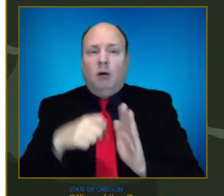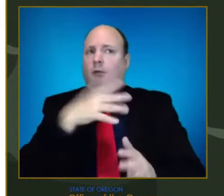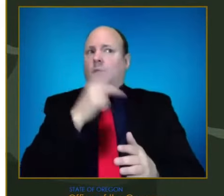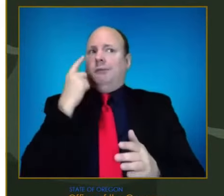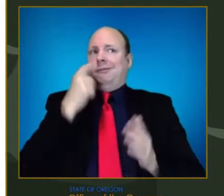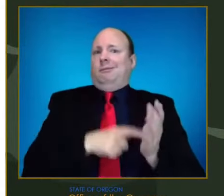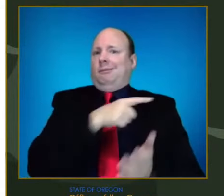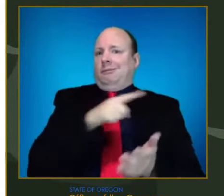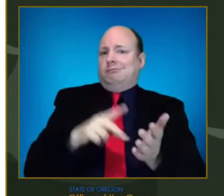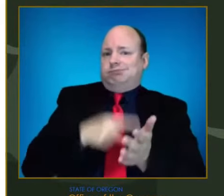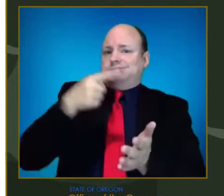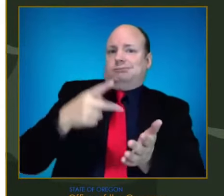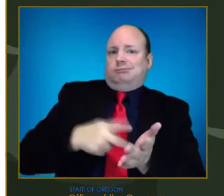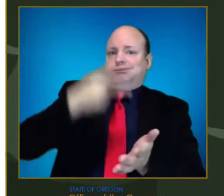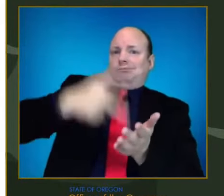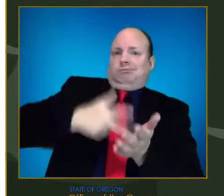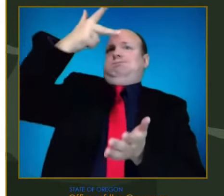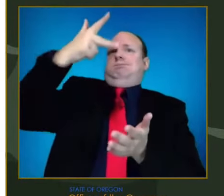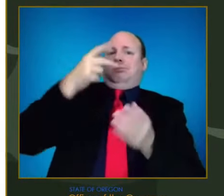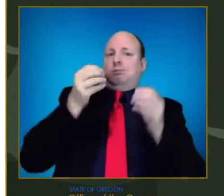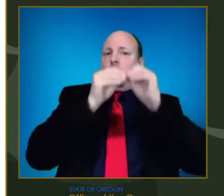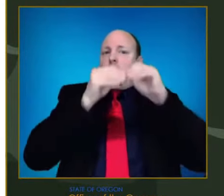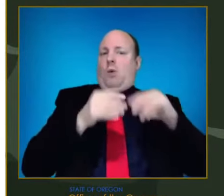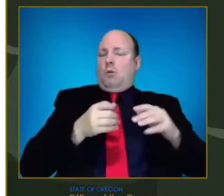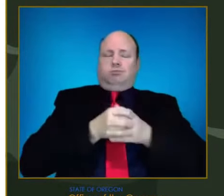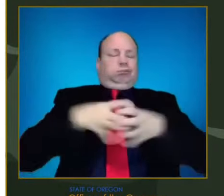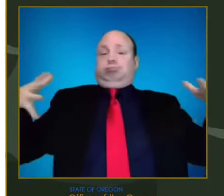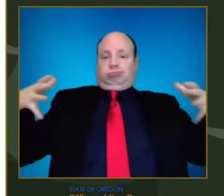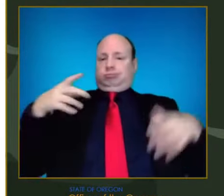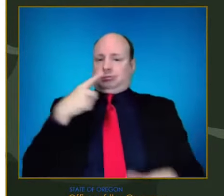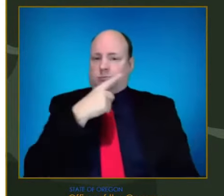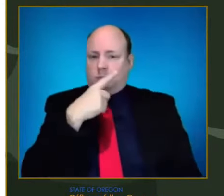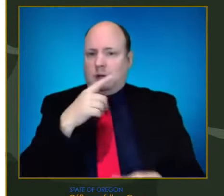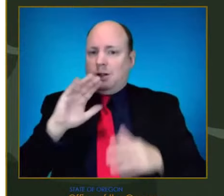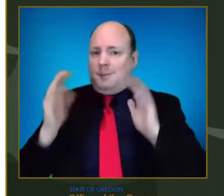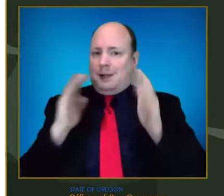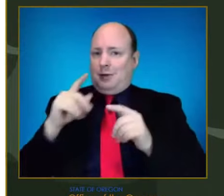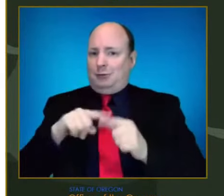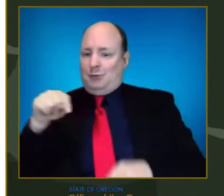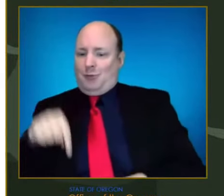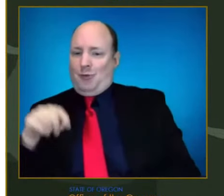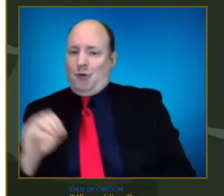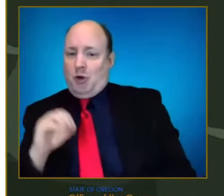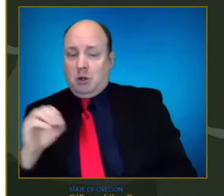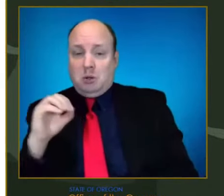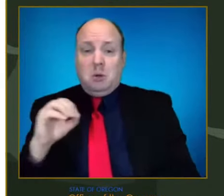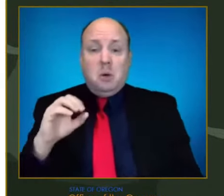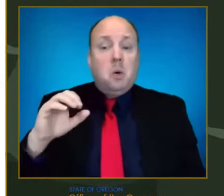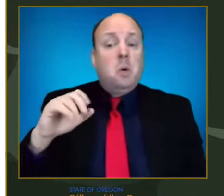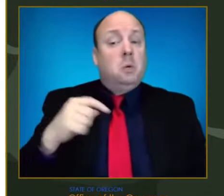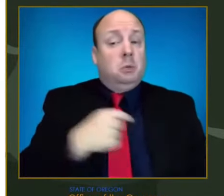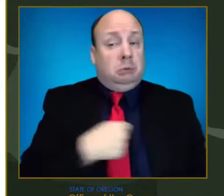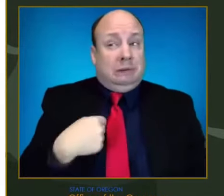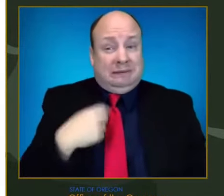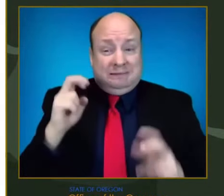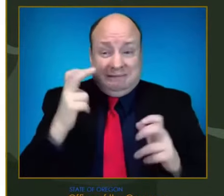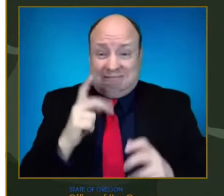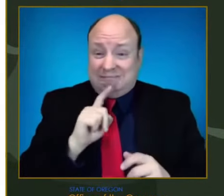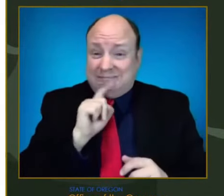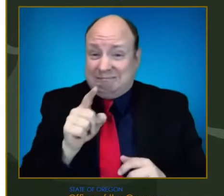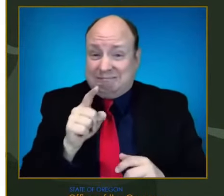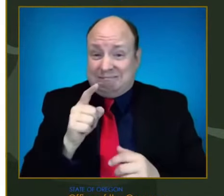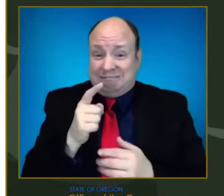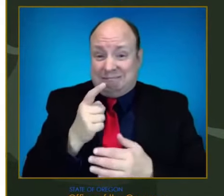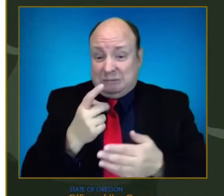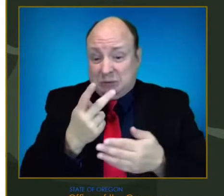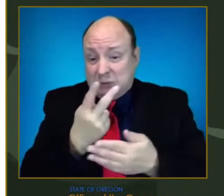and we'll be here soon. Um, as the governor mentioned, there is some time, uh, before we believe that it will hit the hospitalized.